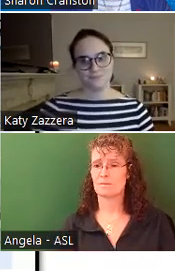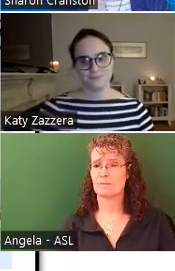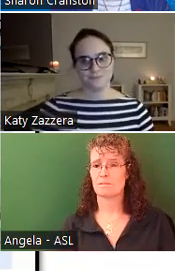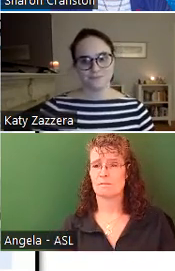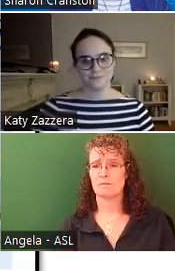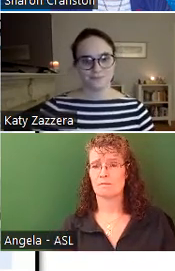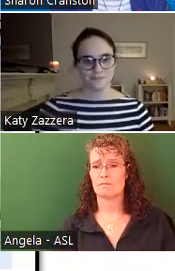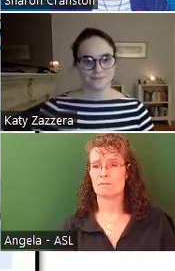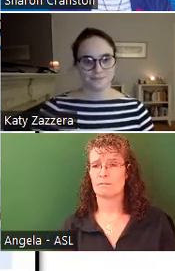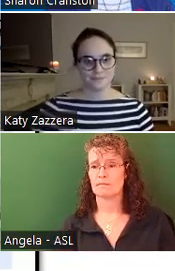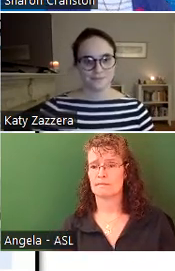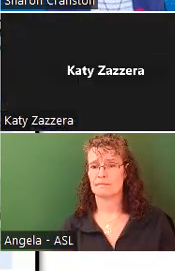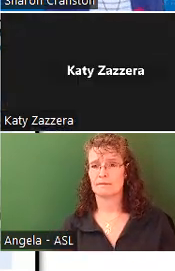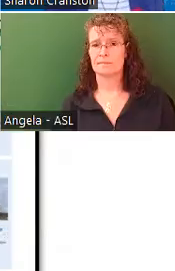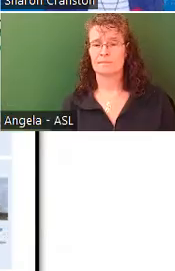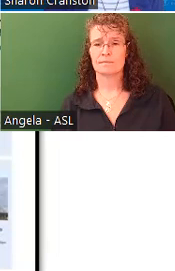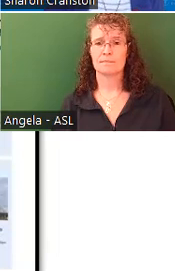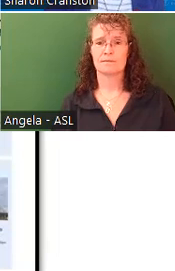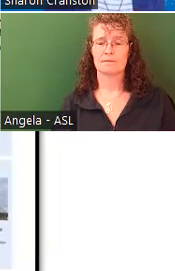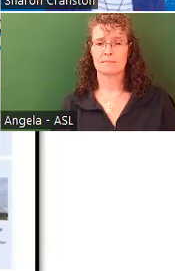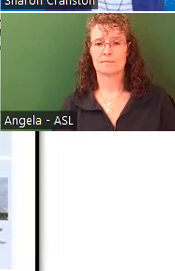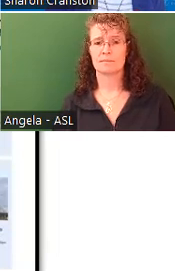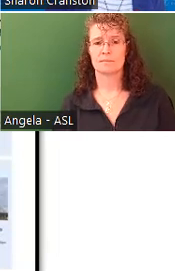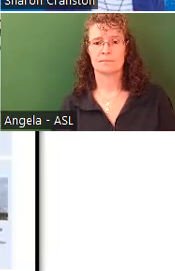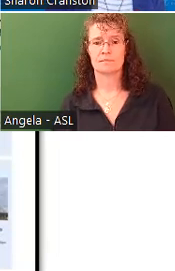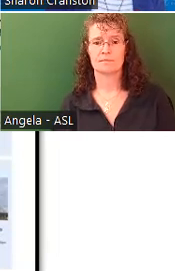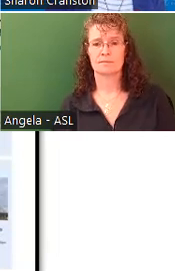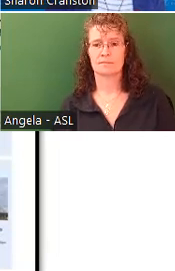Thank you very Thank you.